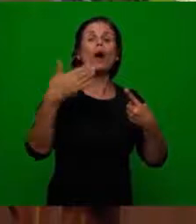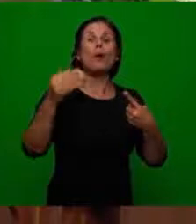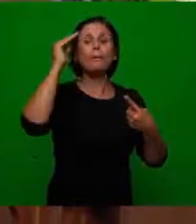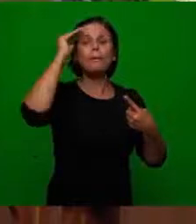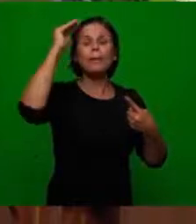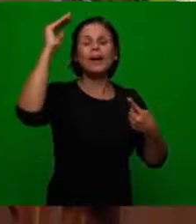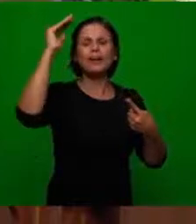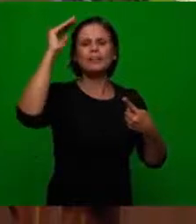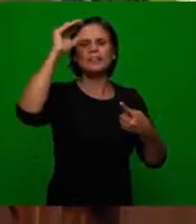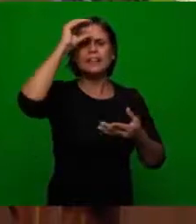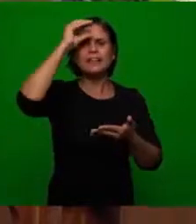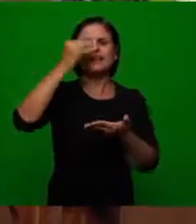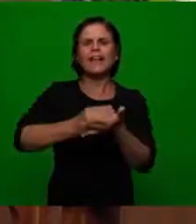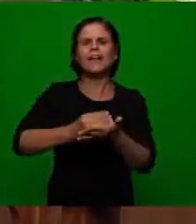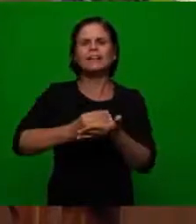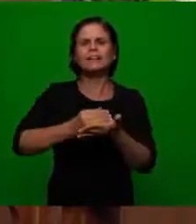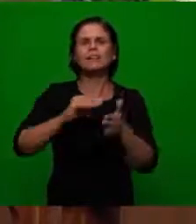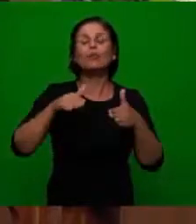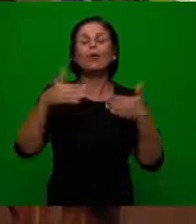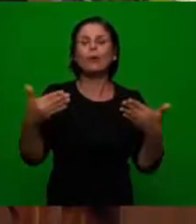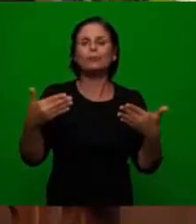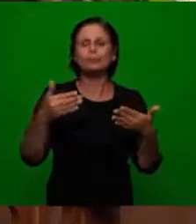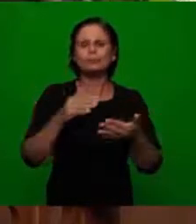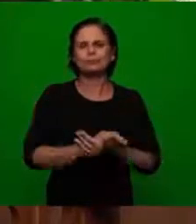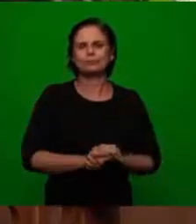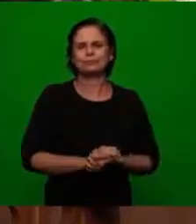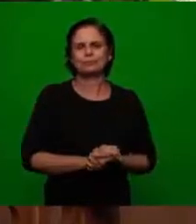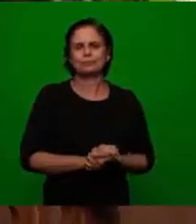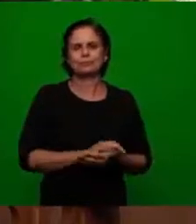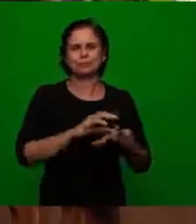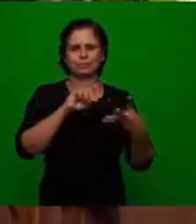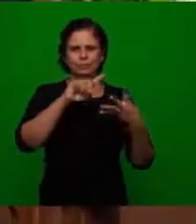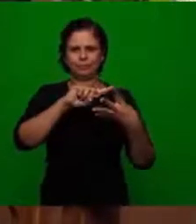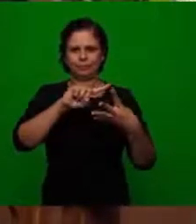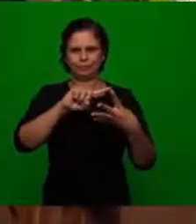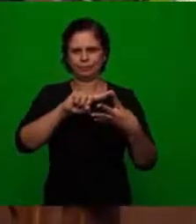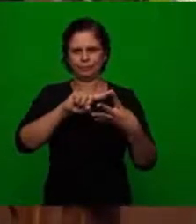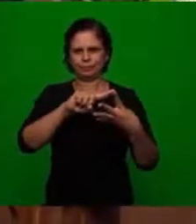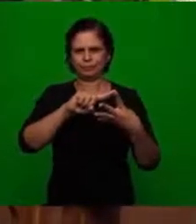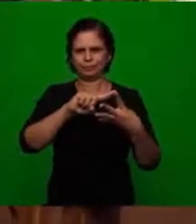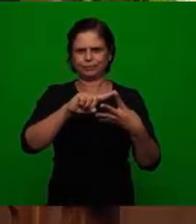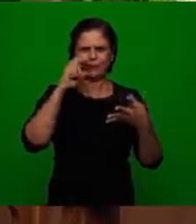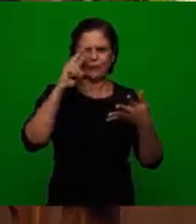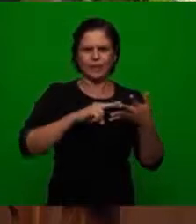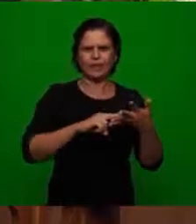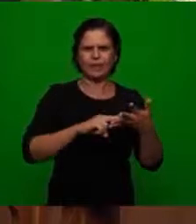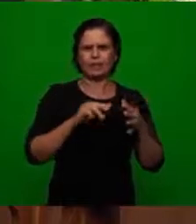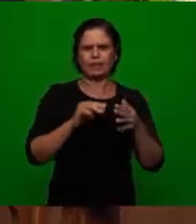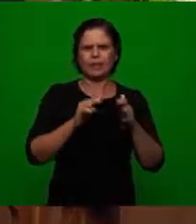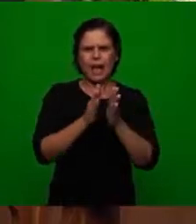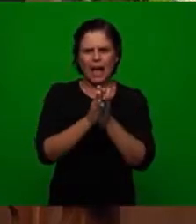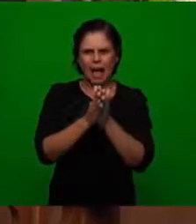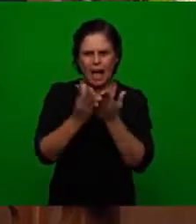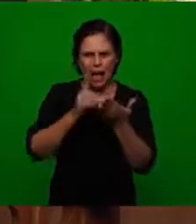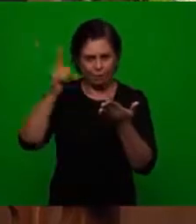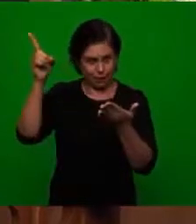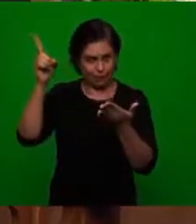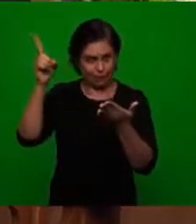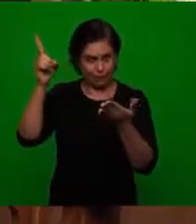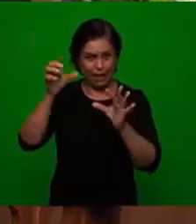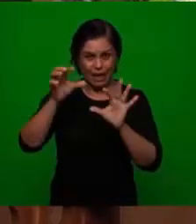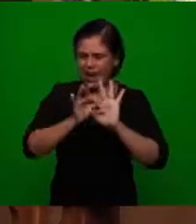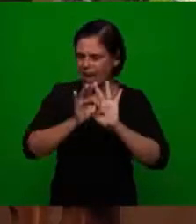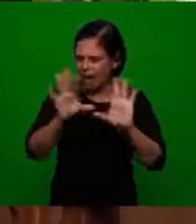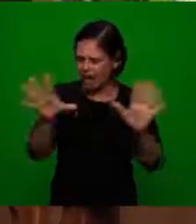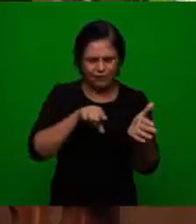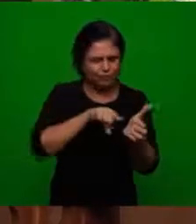the first principle that was established here one of the principles which was the first that is there together the